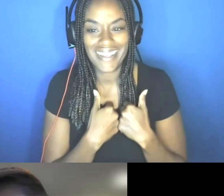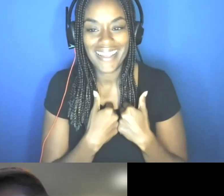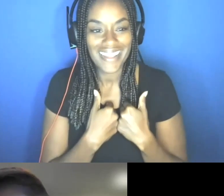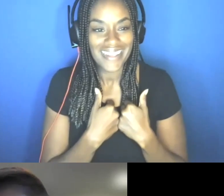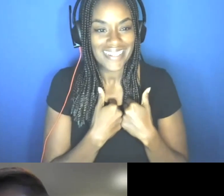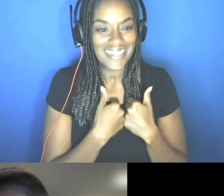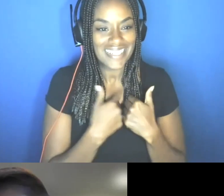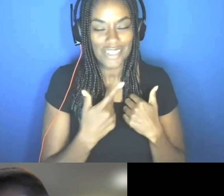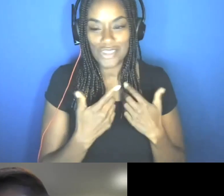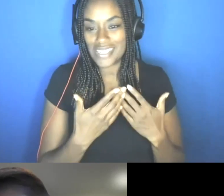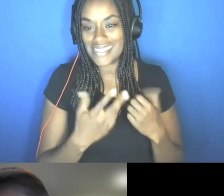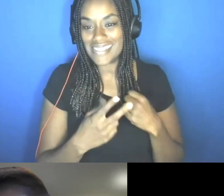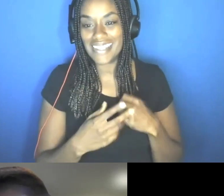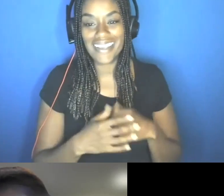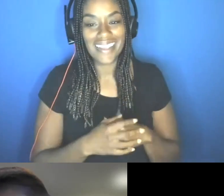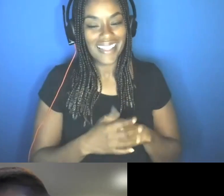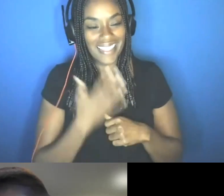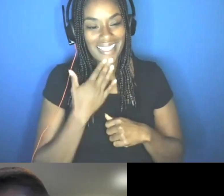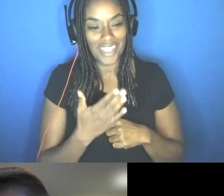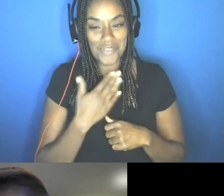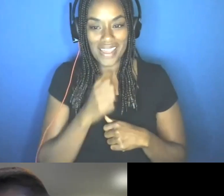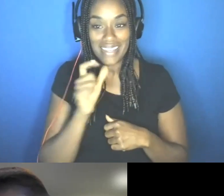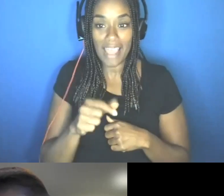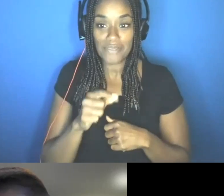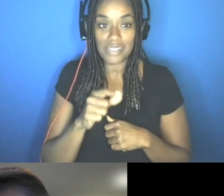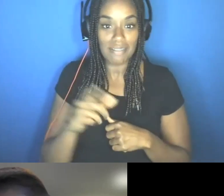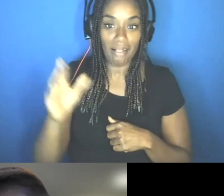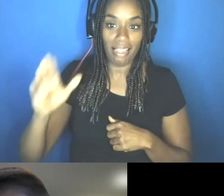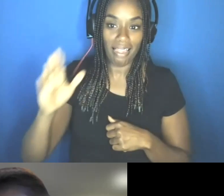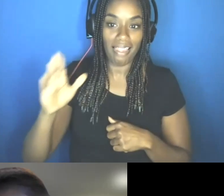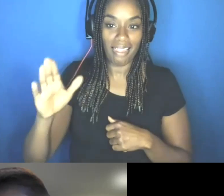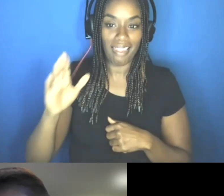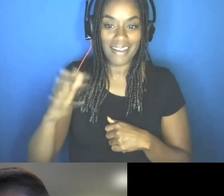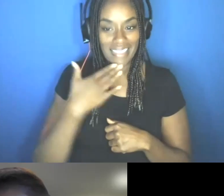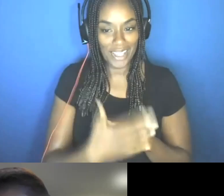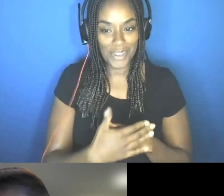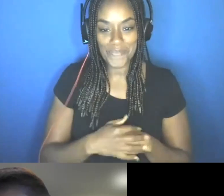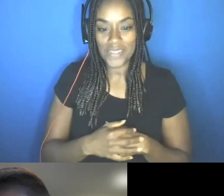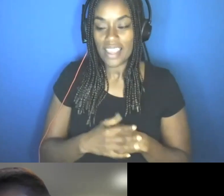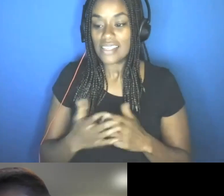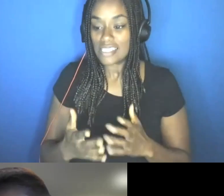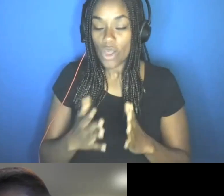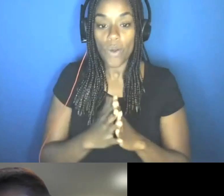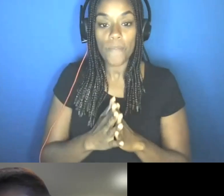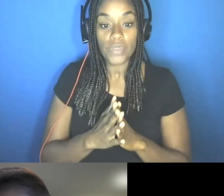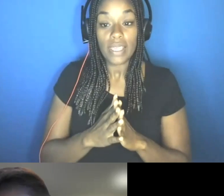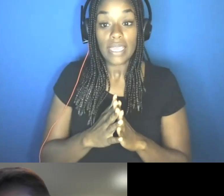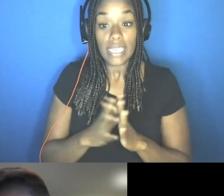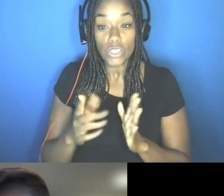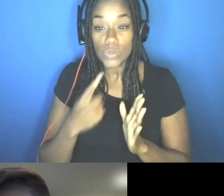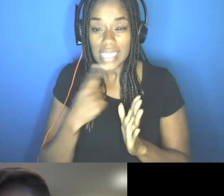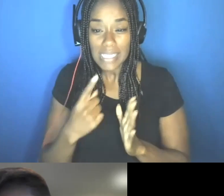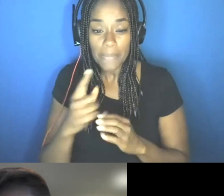saved me a whole spiel just now. All right. Um, so I think the question is, please say a word about hand sanitizers. Does it work